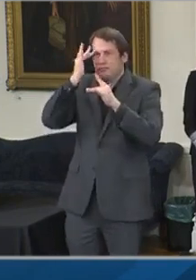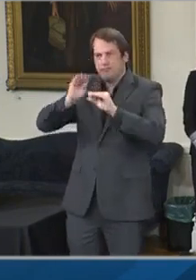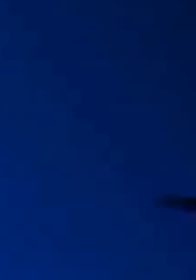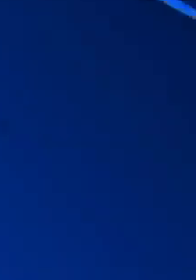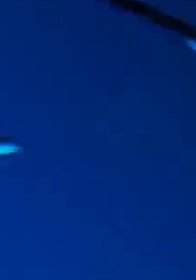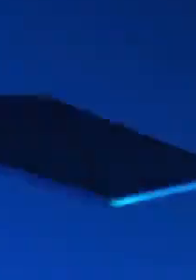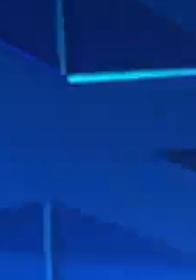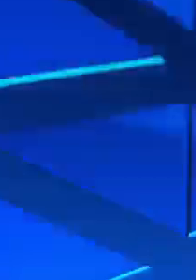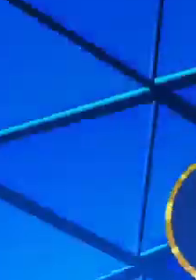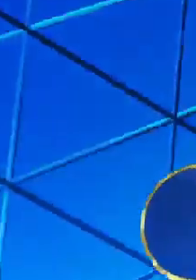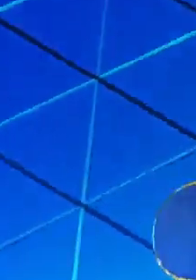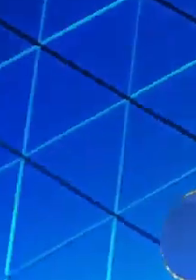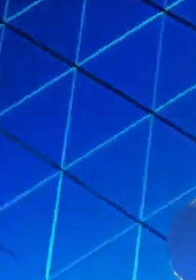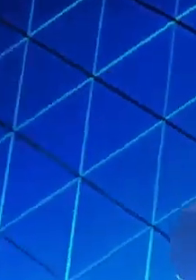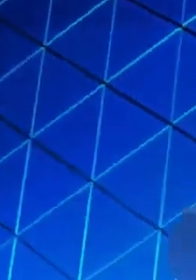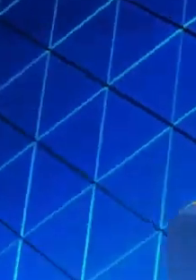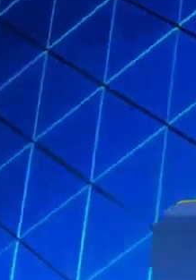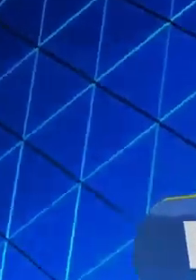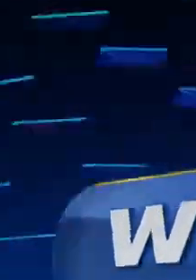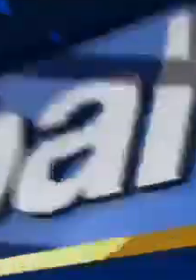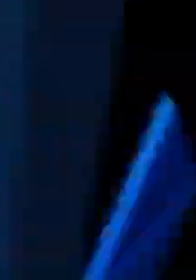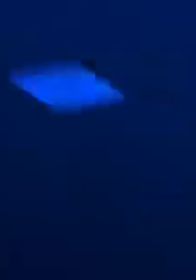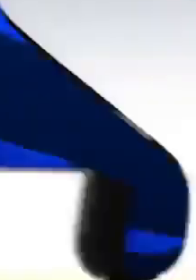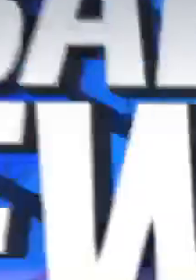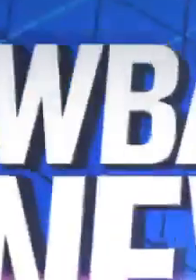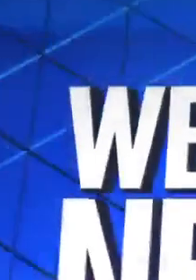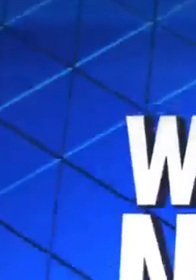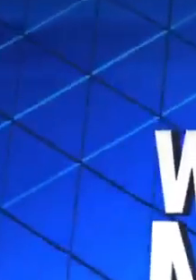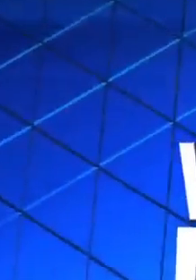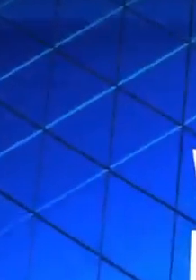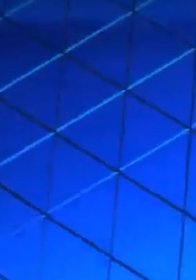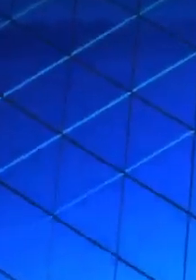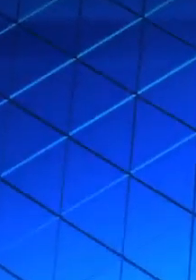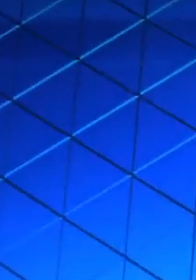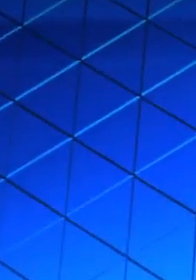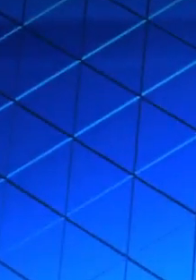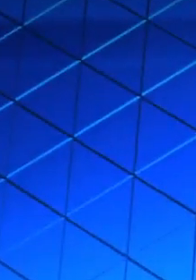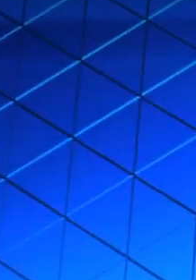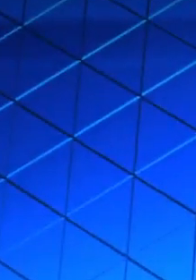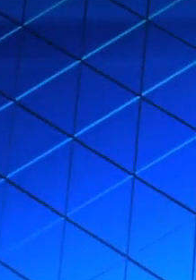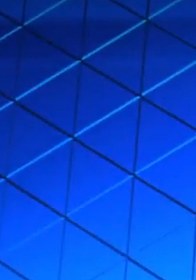for business. of a pandemic's 1st, our are thing need Let's Thank